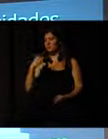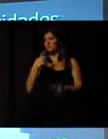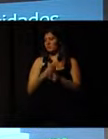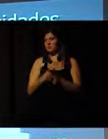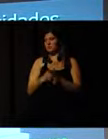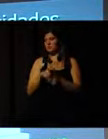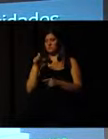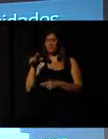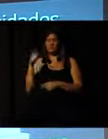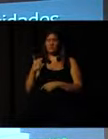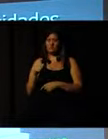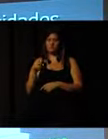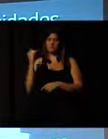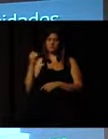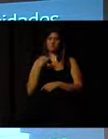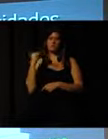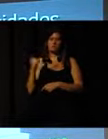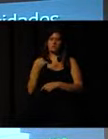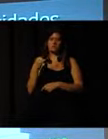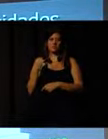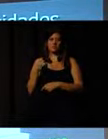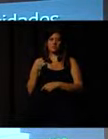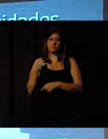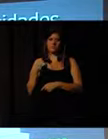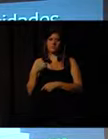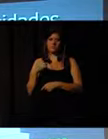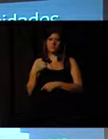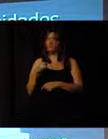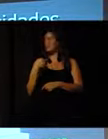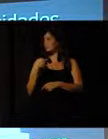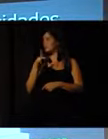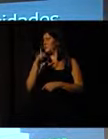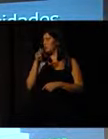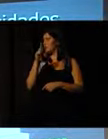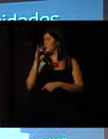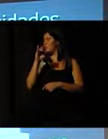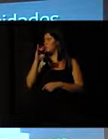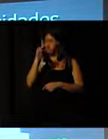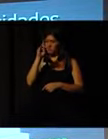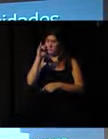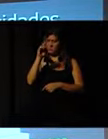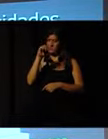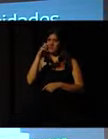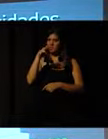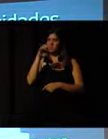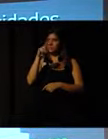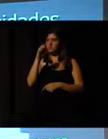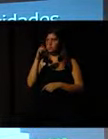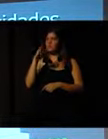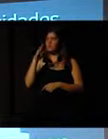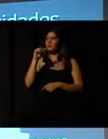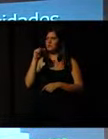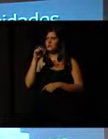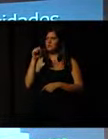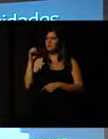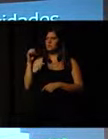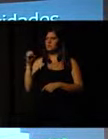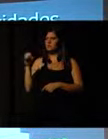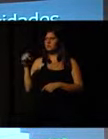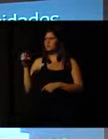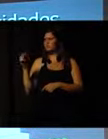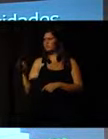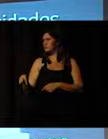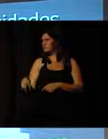we have a very important analysis in this Masdo pyramid of the needs